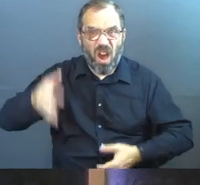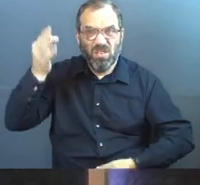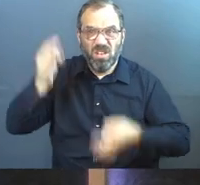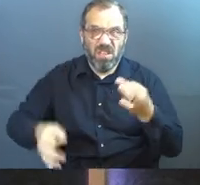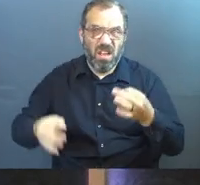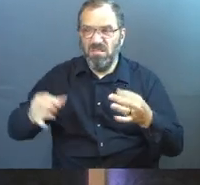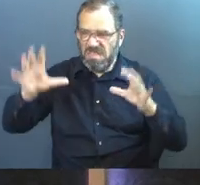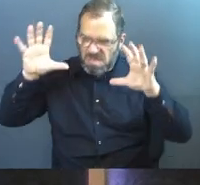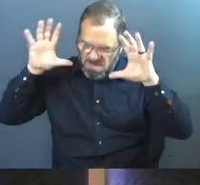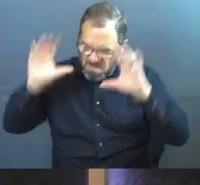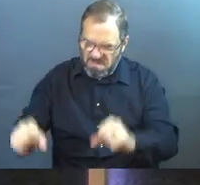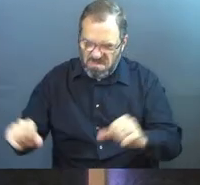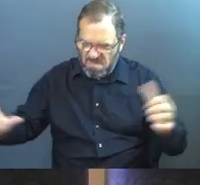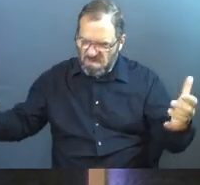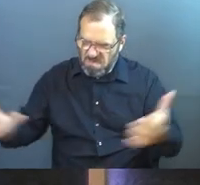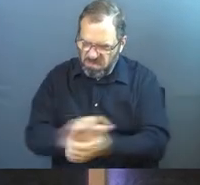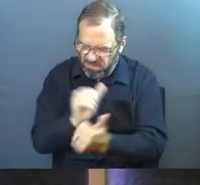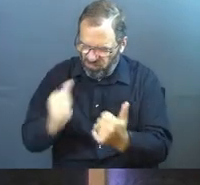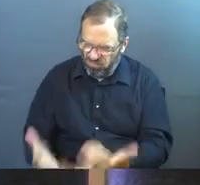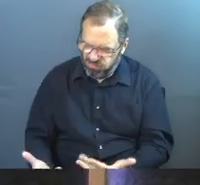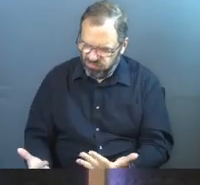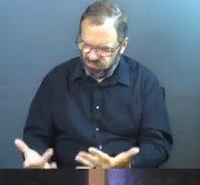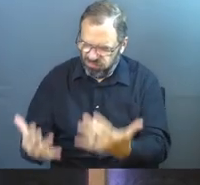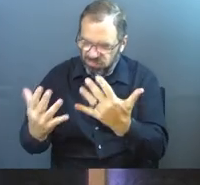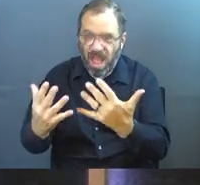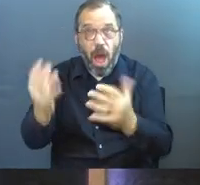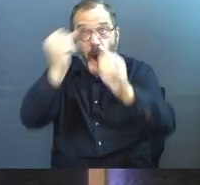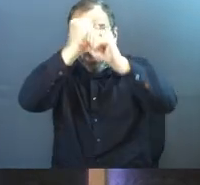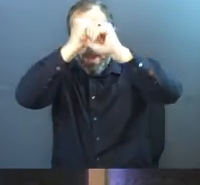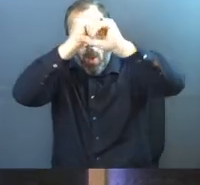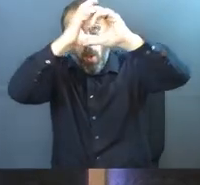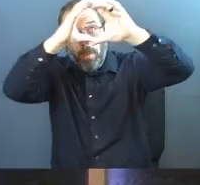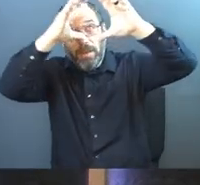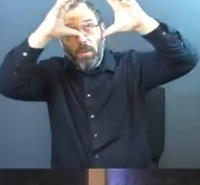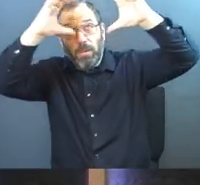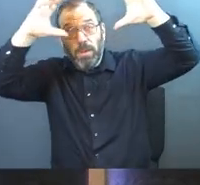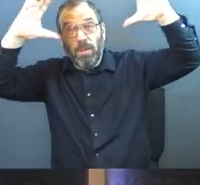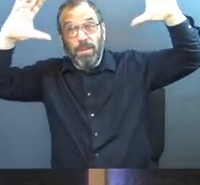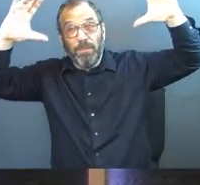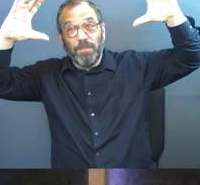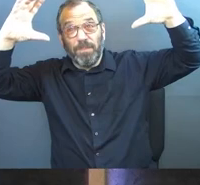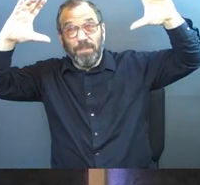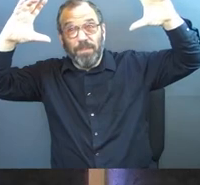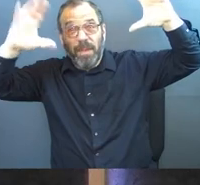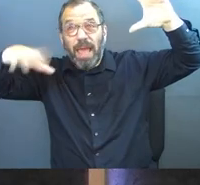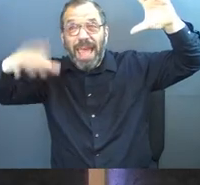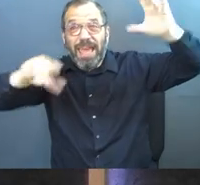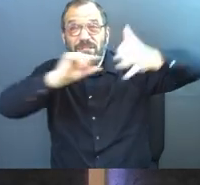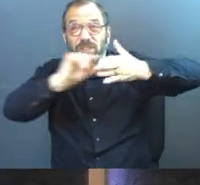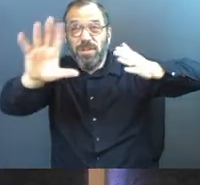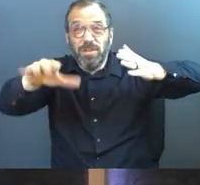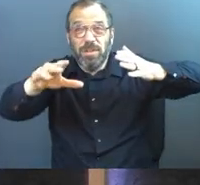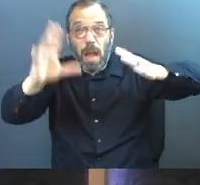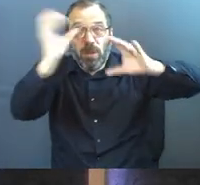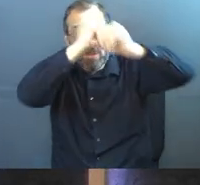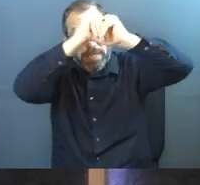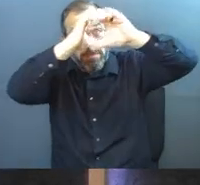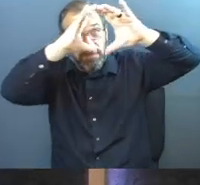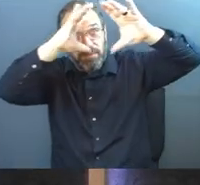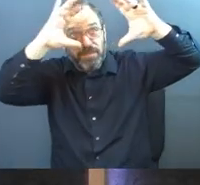falls. Smoke rises. See it in your mind's eye for just a moment. And can we go back to that verse really quick?